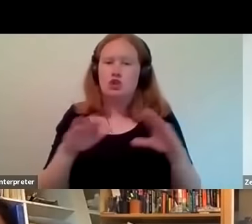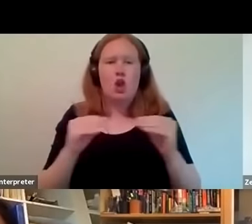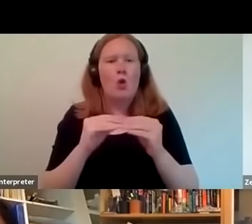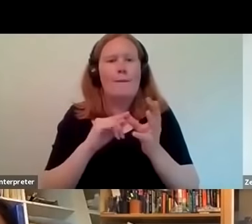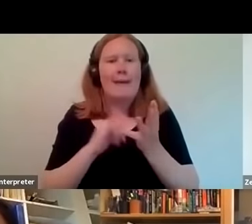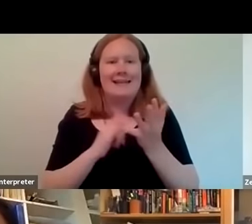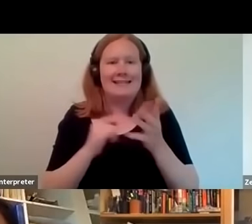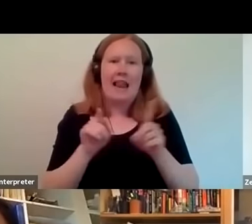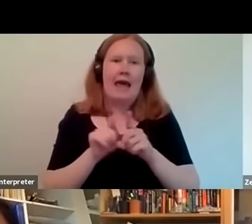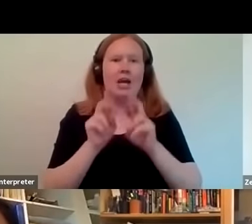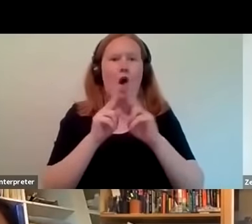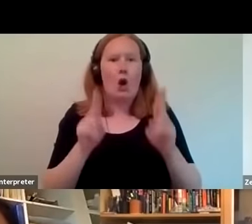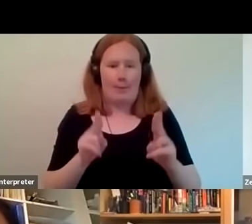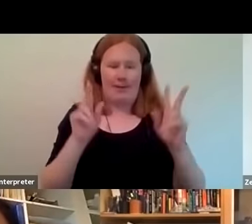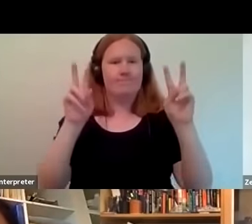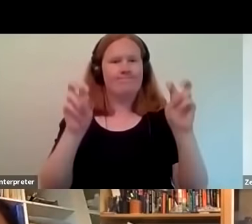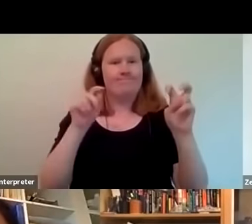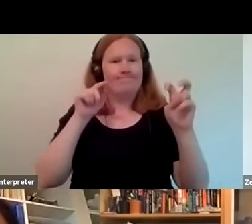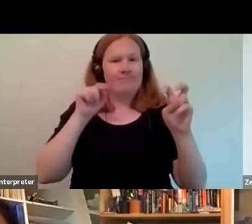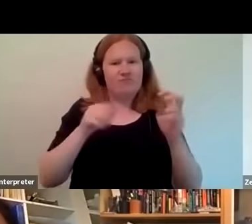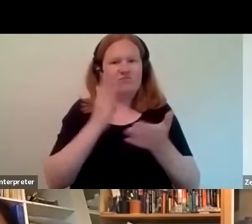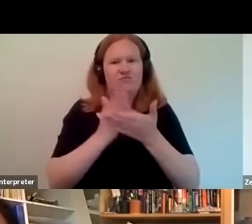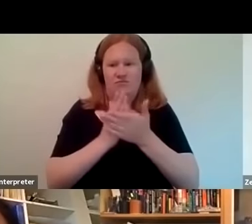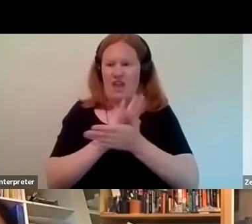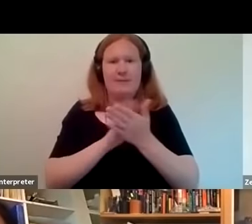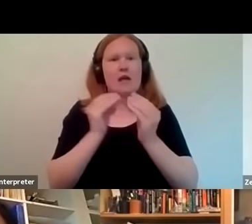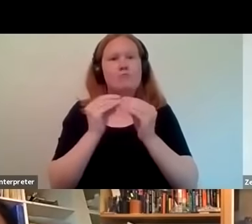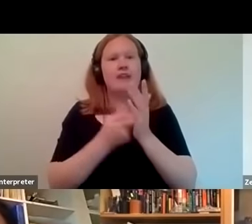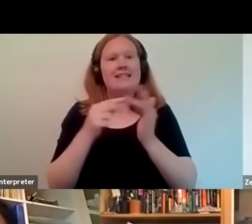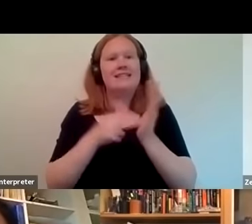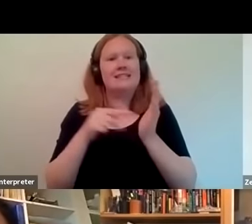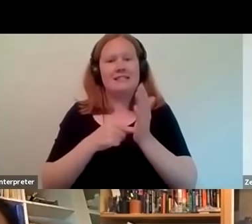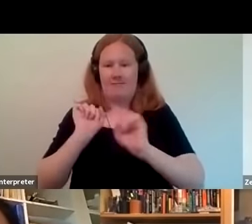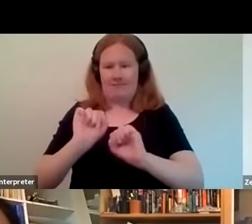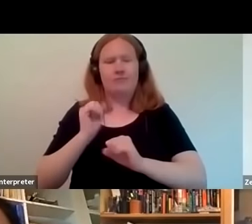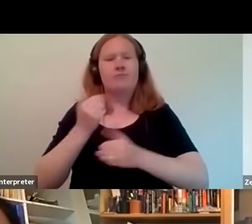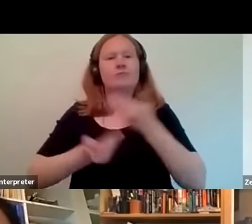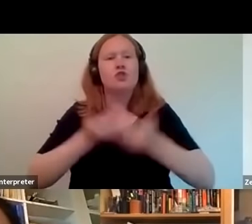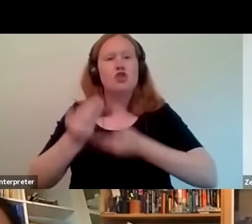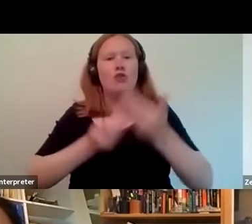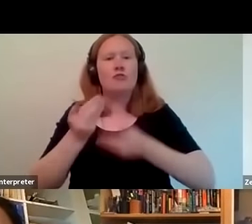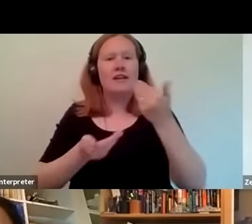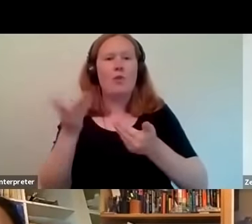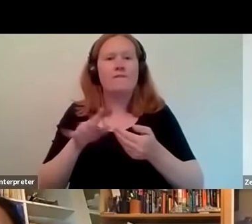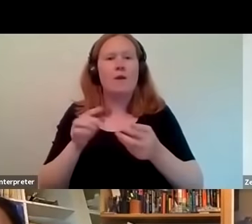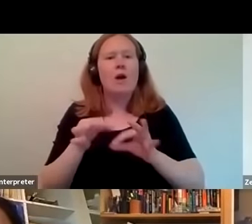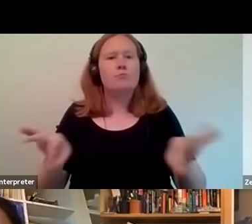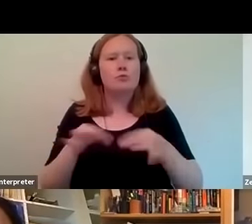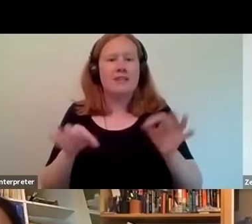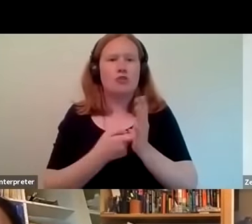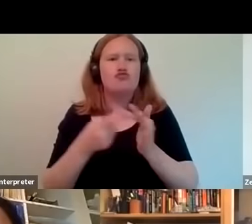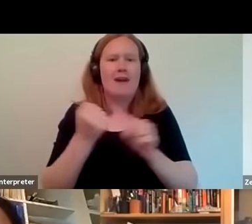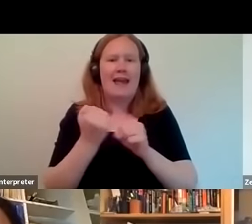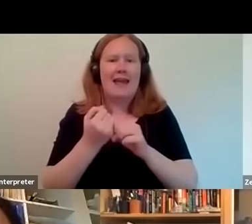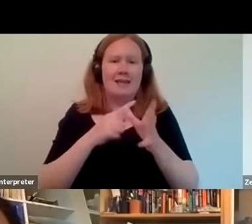is the story of reggae in Brent it's a story that if you've come from Brent and if you grew up in reggae